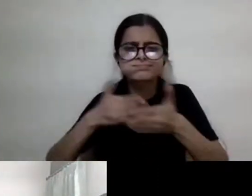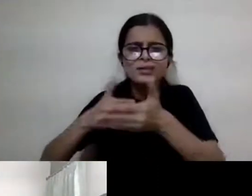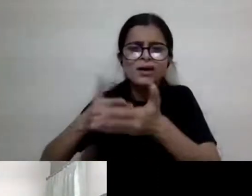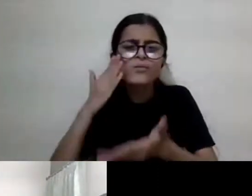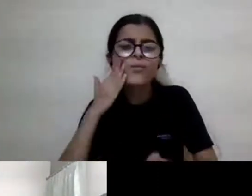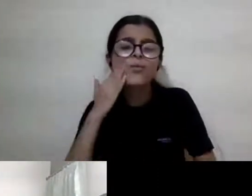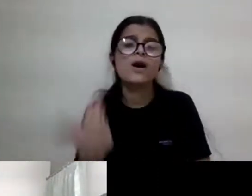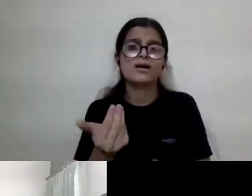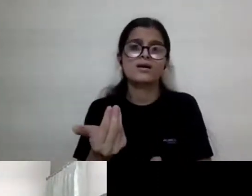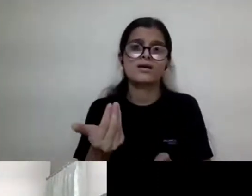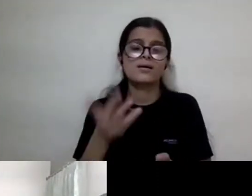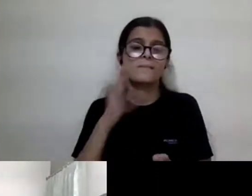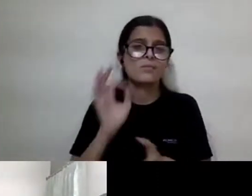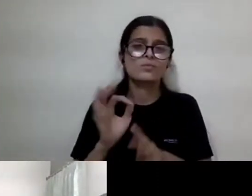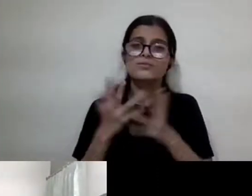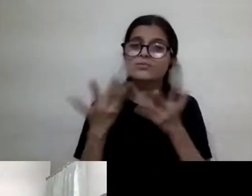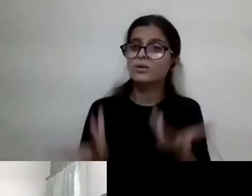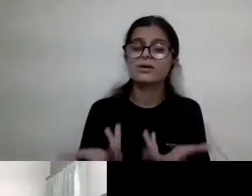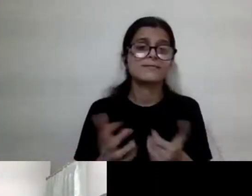Um,